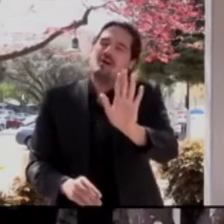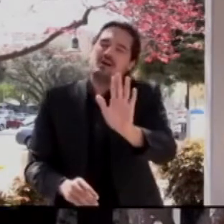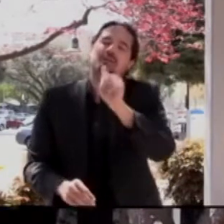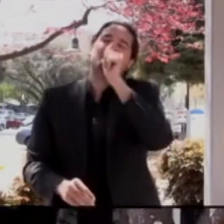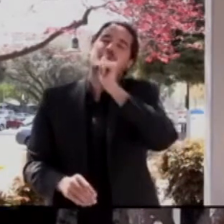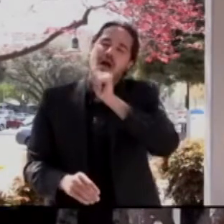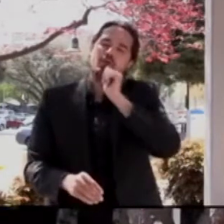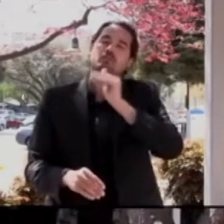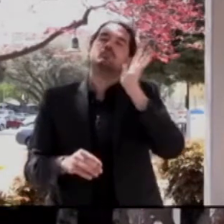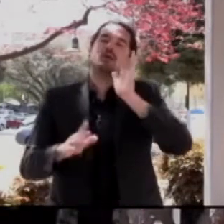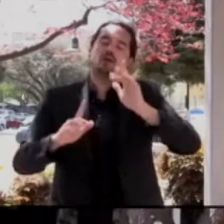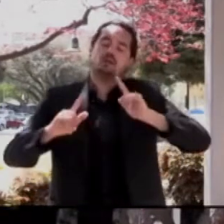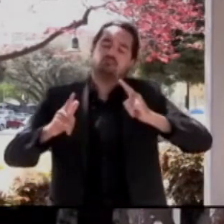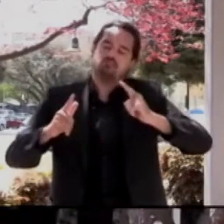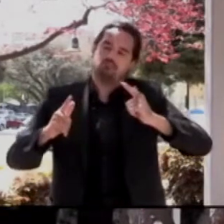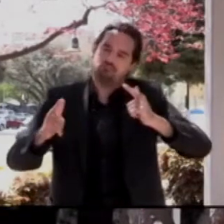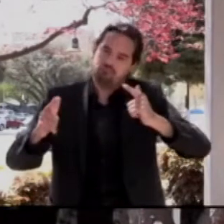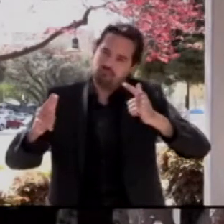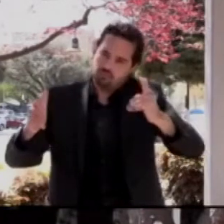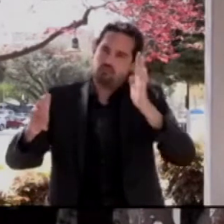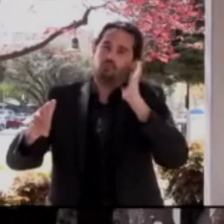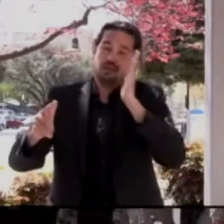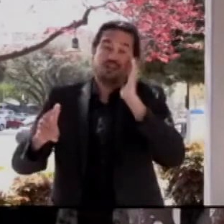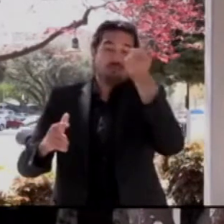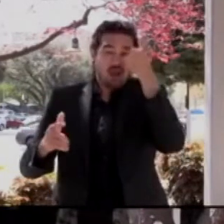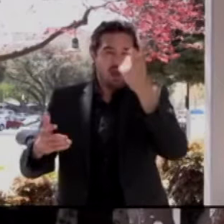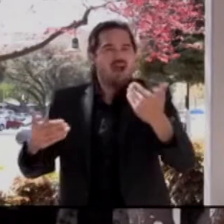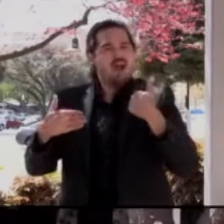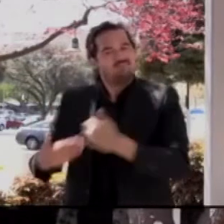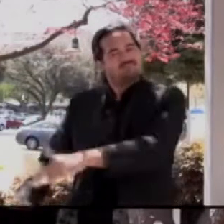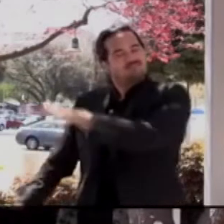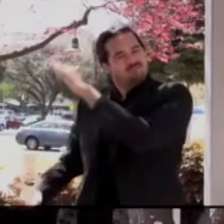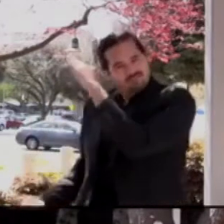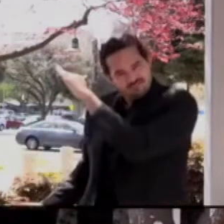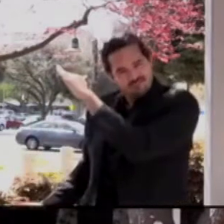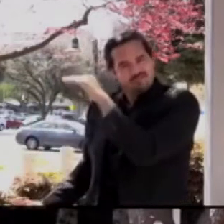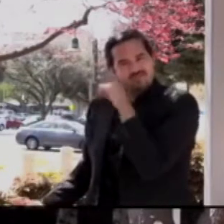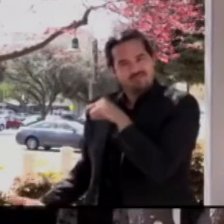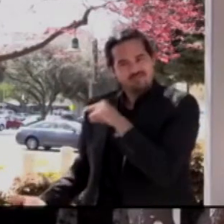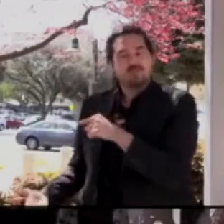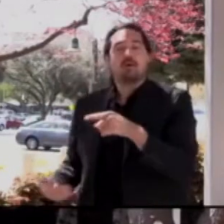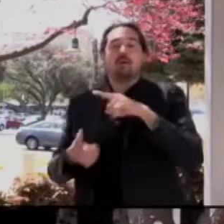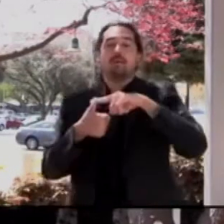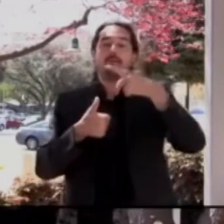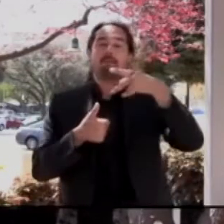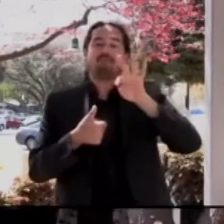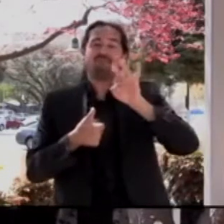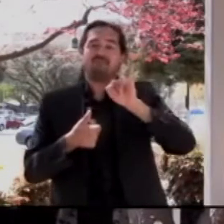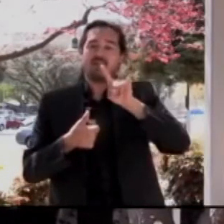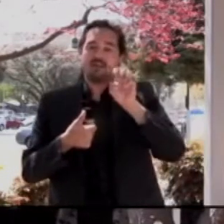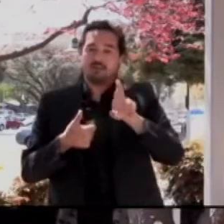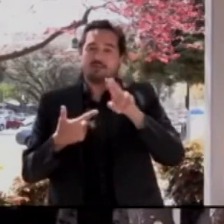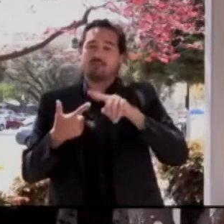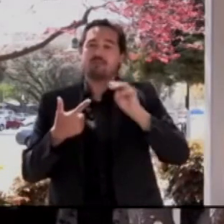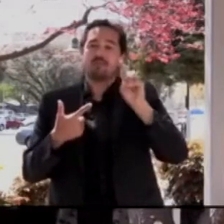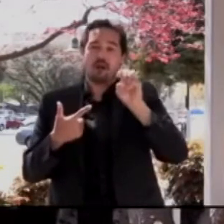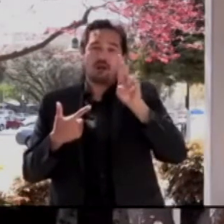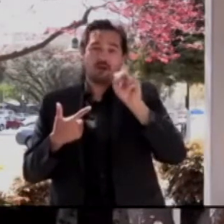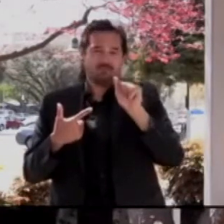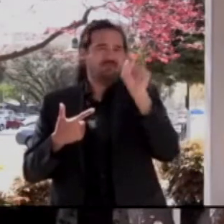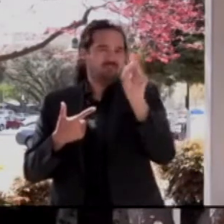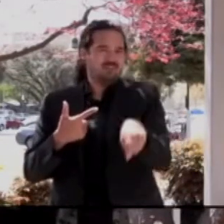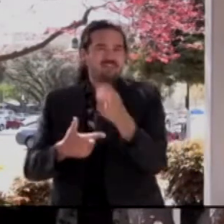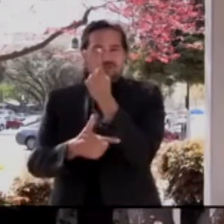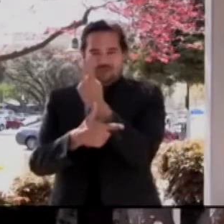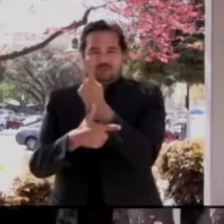will get your turn. And remember, the Pfizer and Moderna still require two doses. So we're hopeful in the next few months